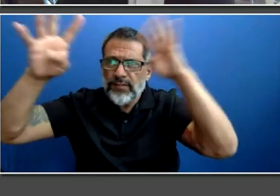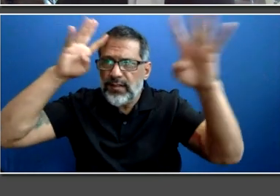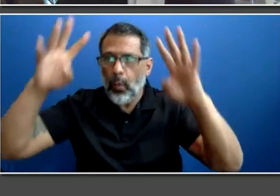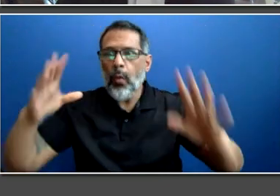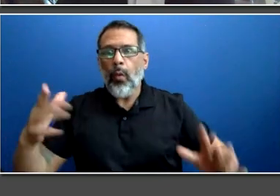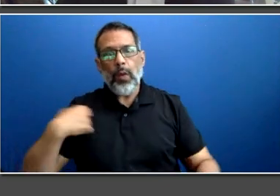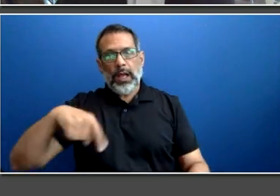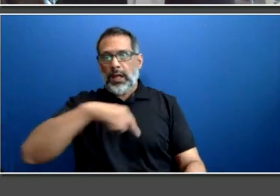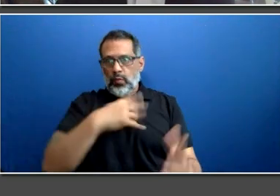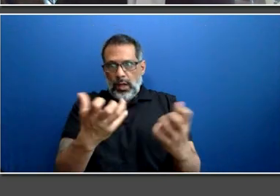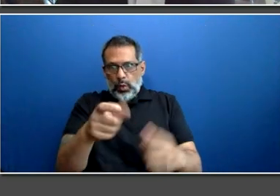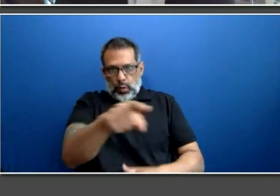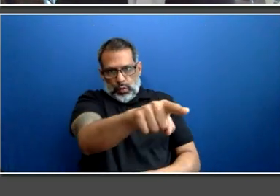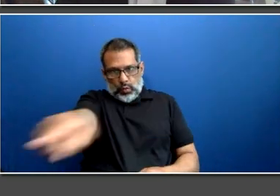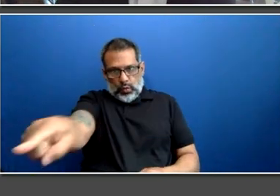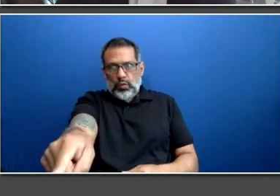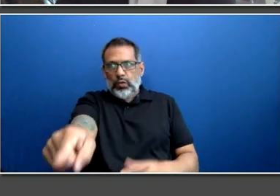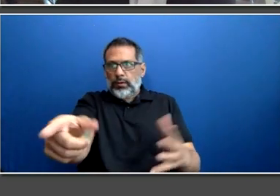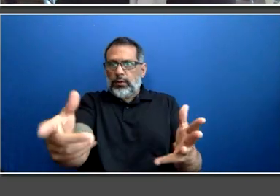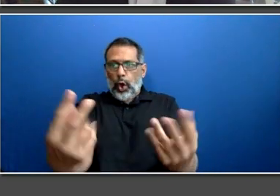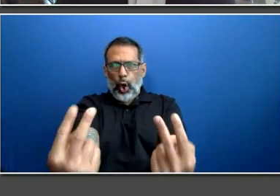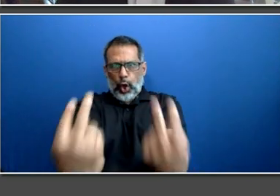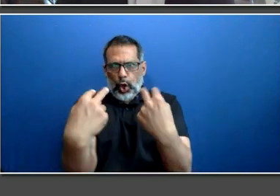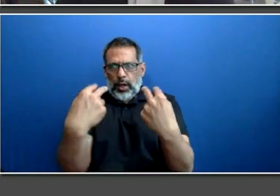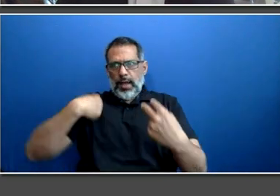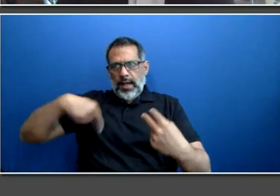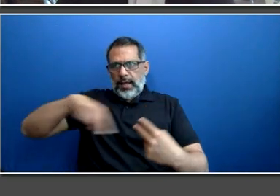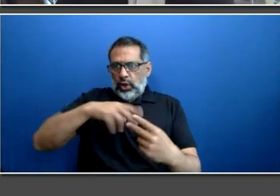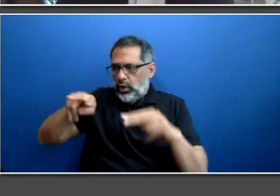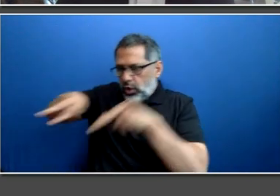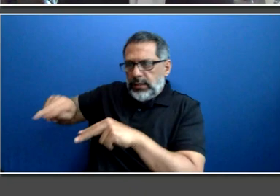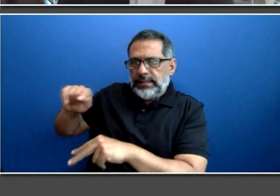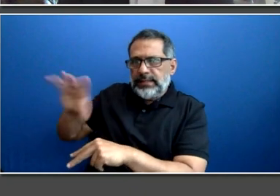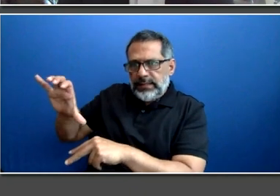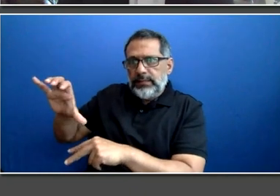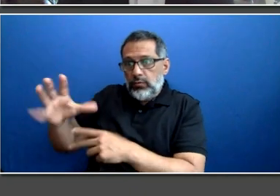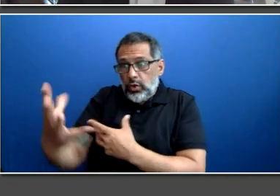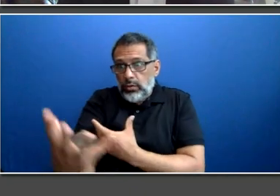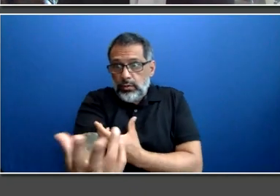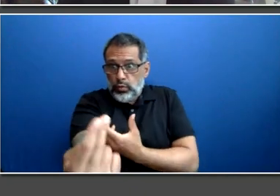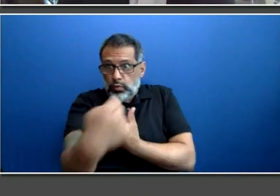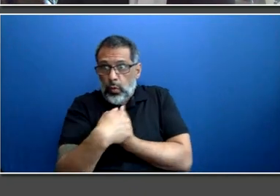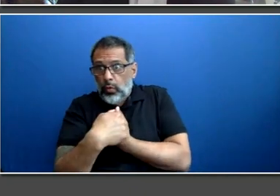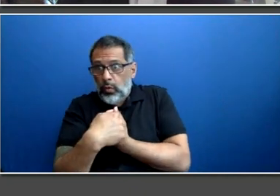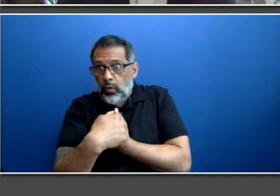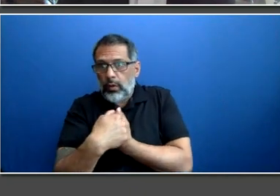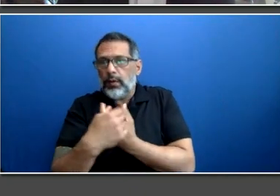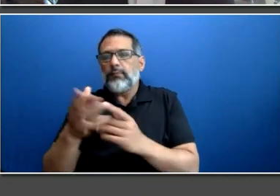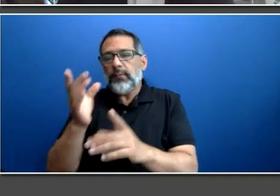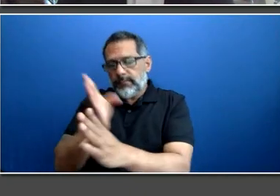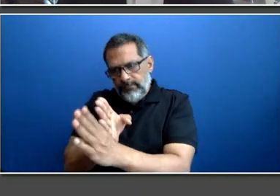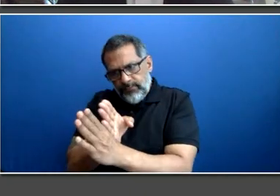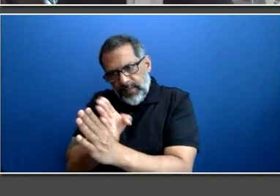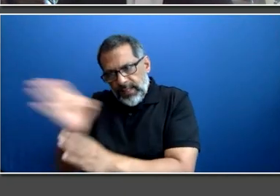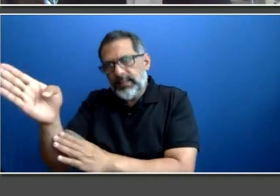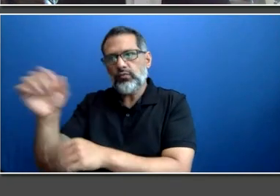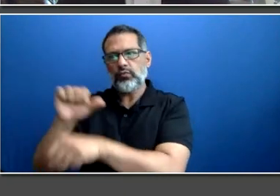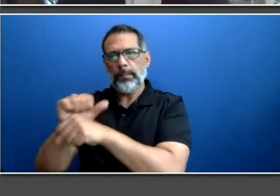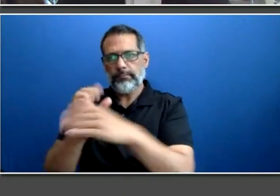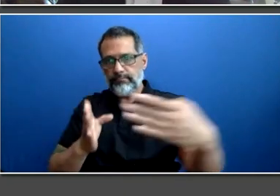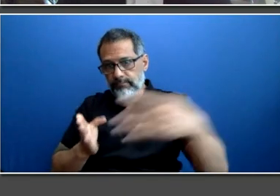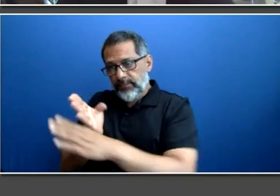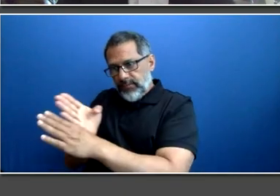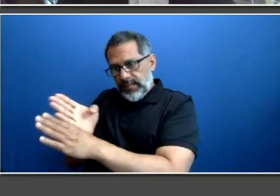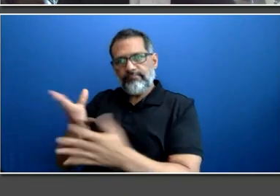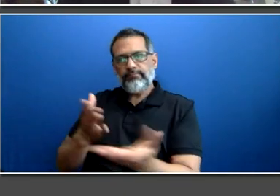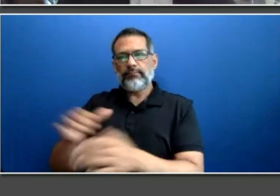organization and think about not just joining it, but making a career here. It's a fabulous organization. I'm incredibly proud of this organization.